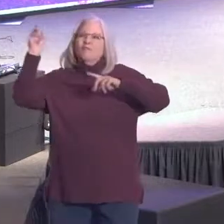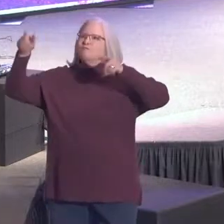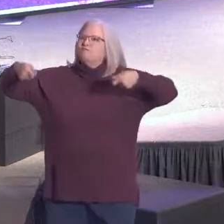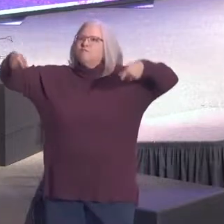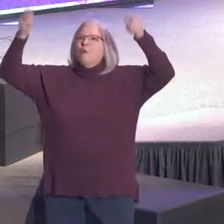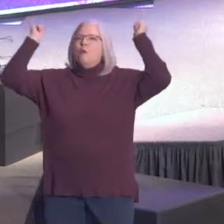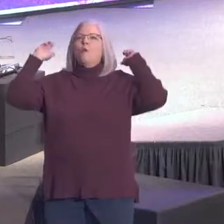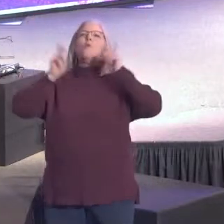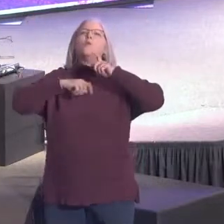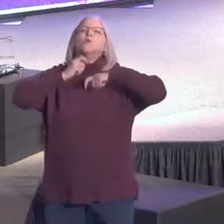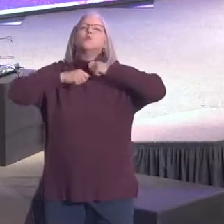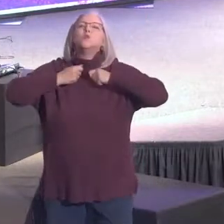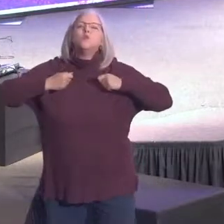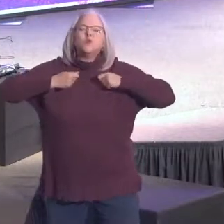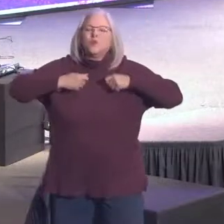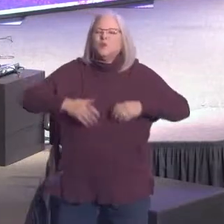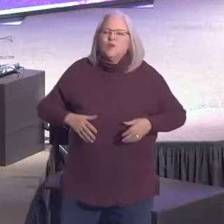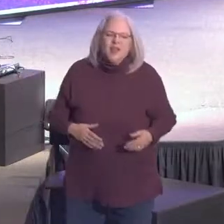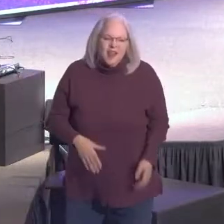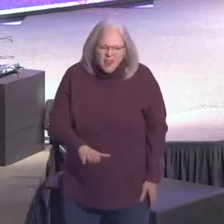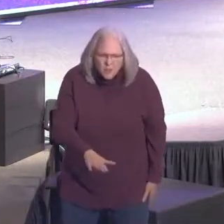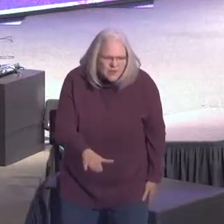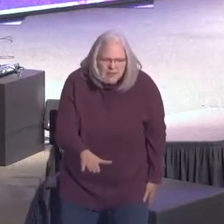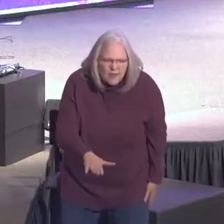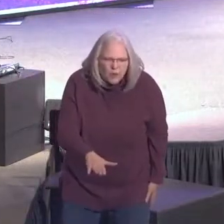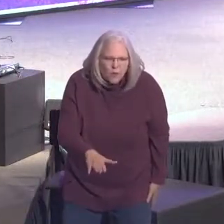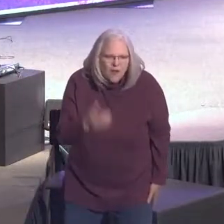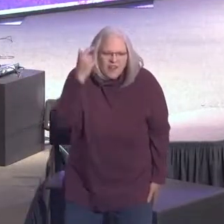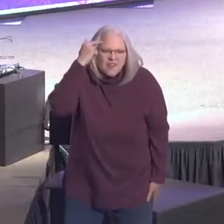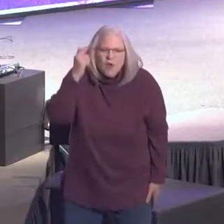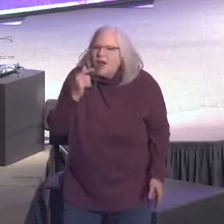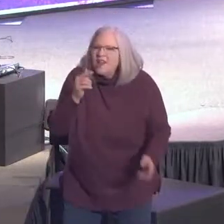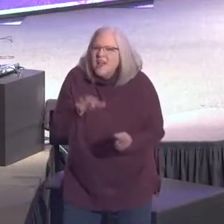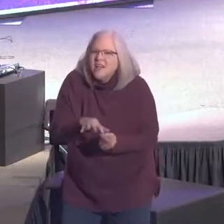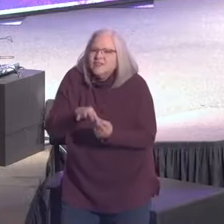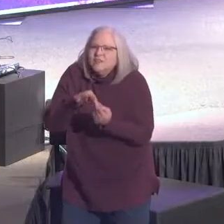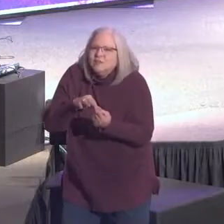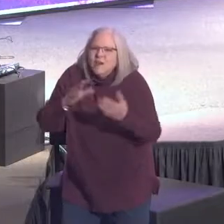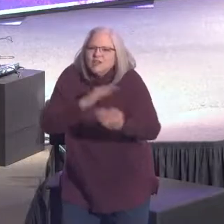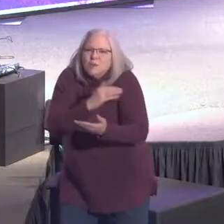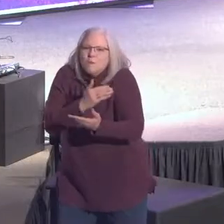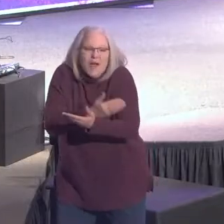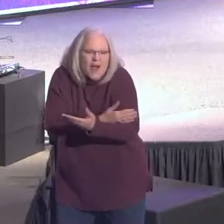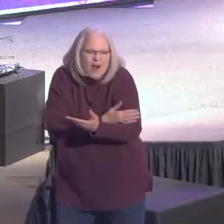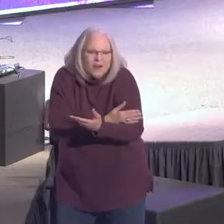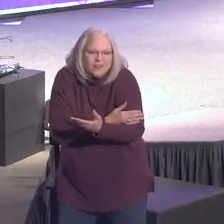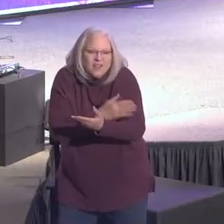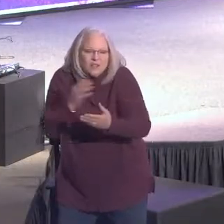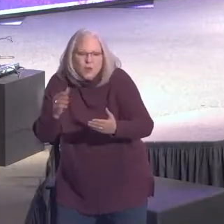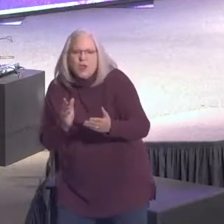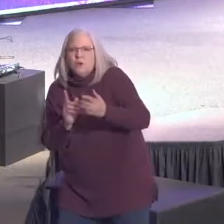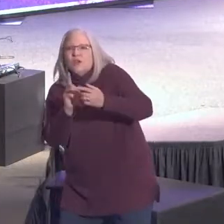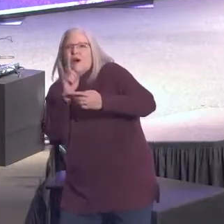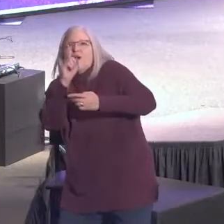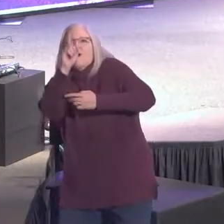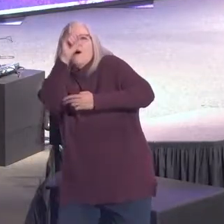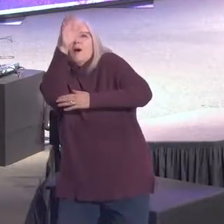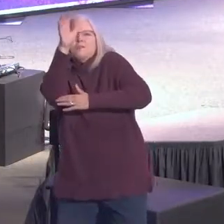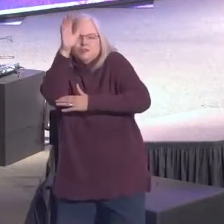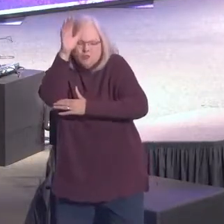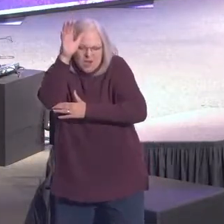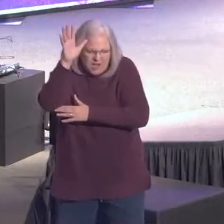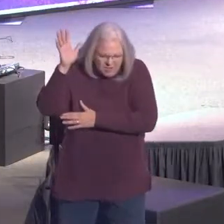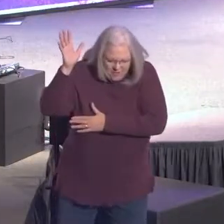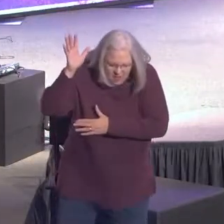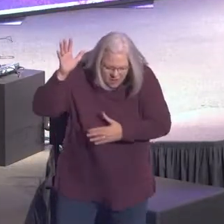special powers. And he thought perhaps he could, I don't know if you've experienced that, you probably have, thought maybe he could fly down out of that tree and land on the